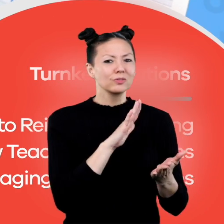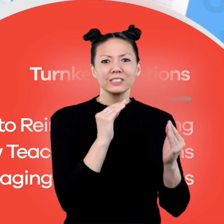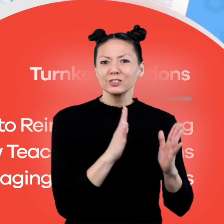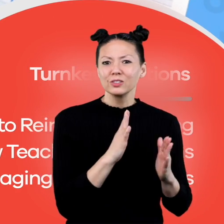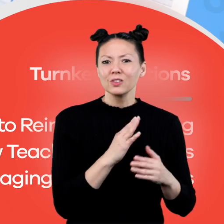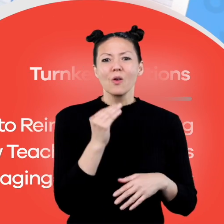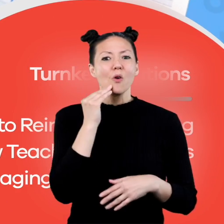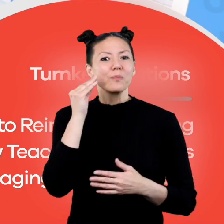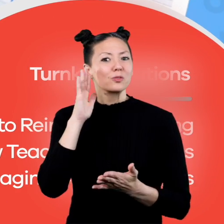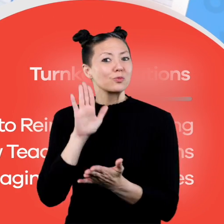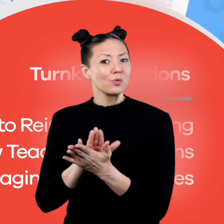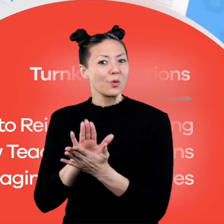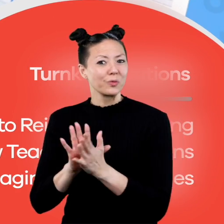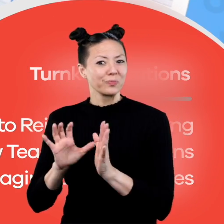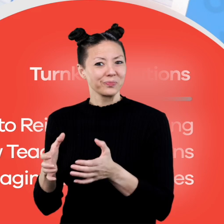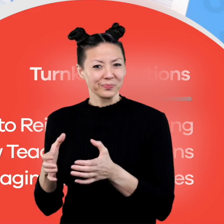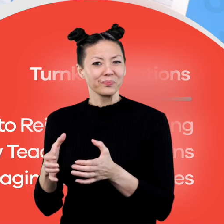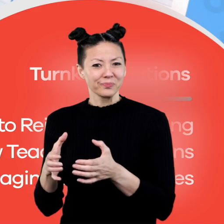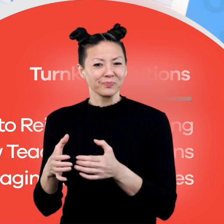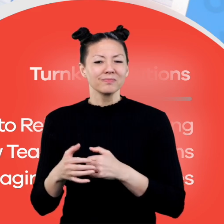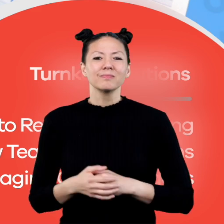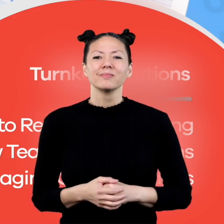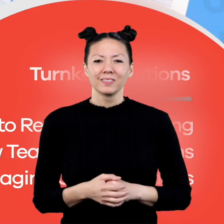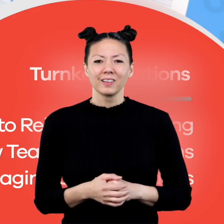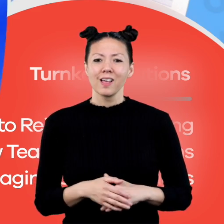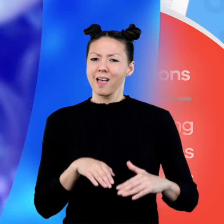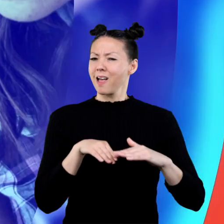for teachers and homeschoolers.